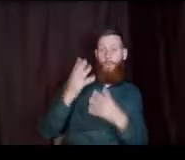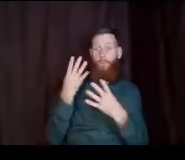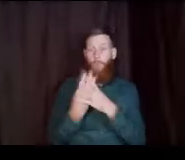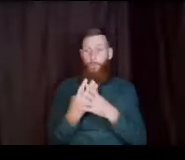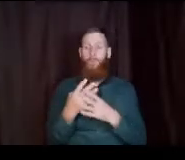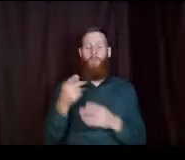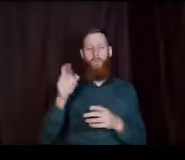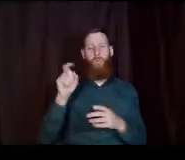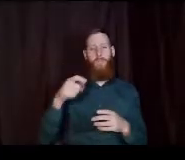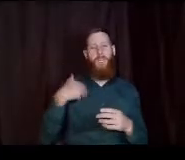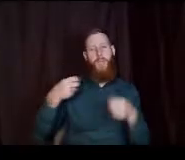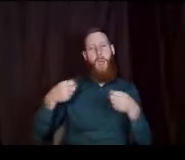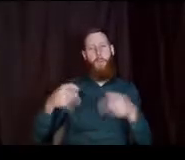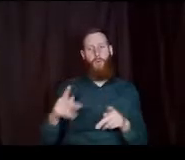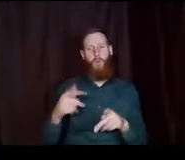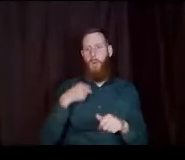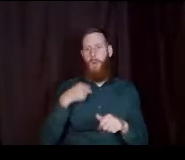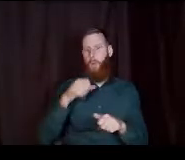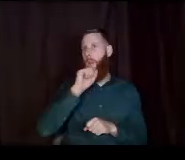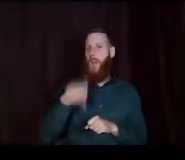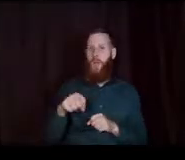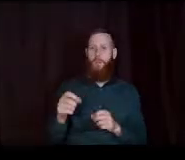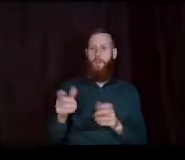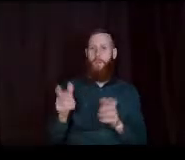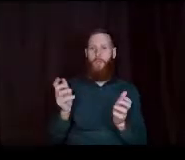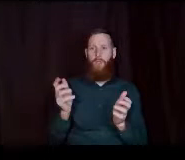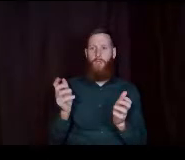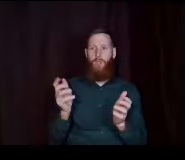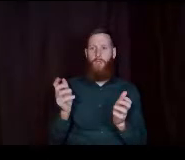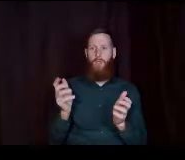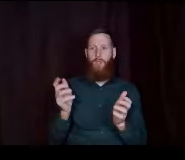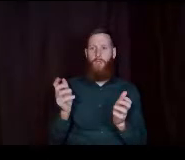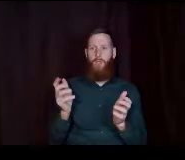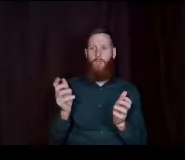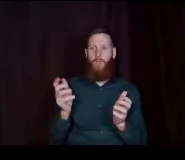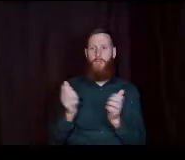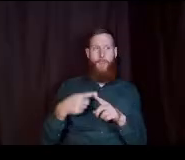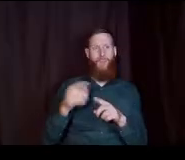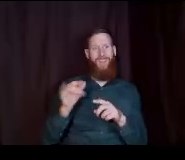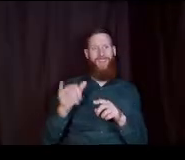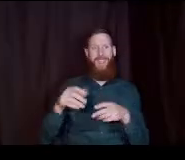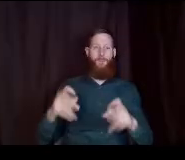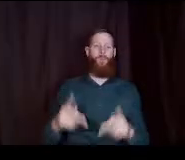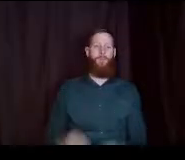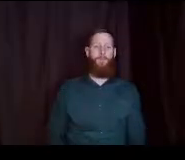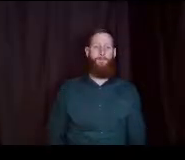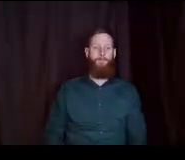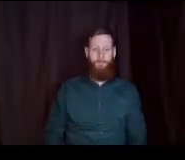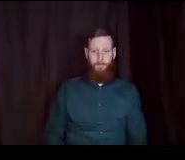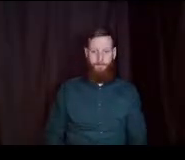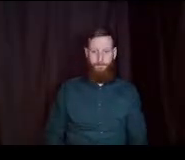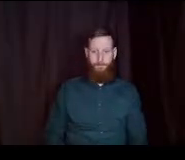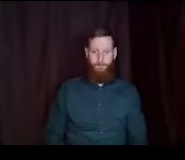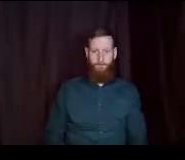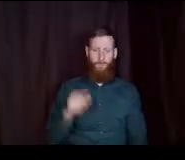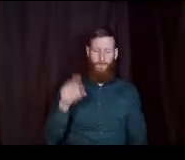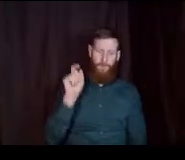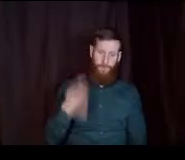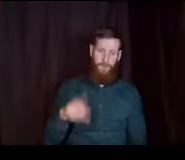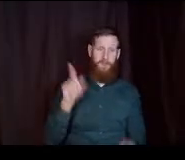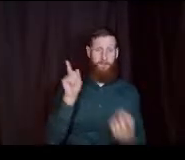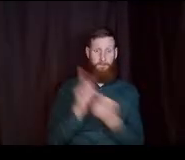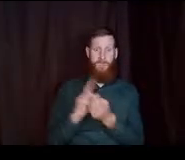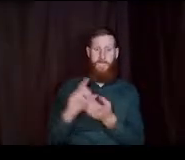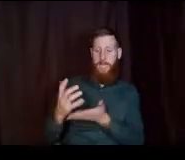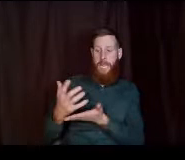opportunities and i would love to talk to you about opportunities available to you you have to meet income eligibility